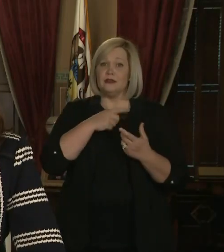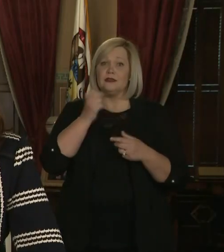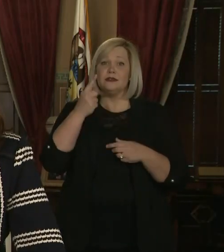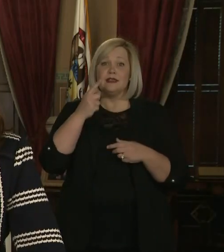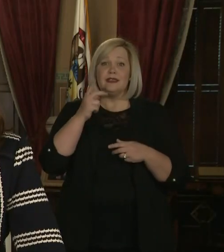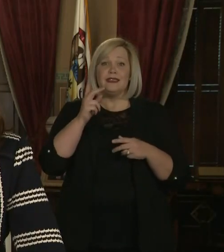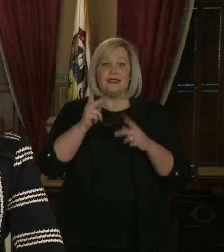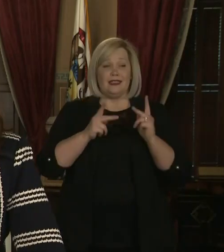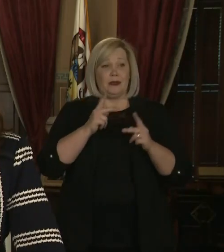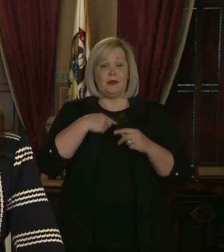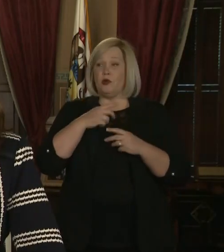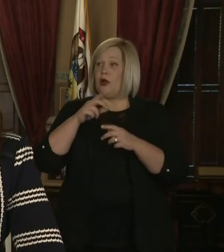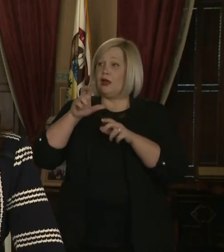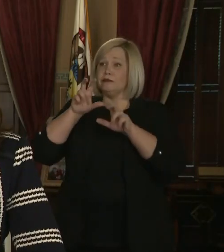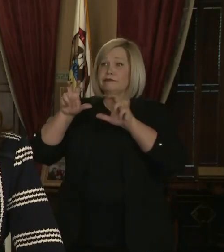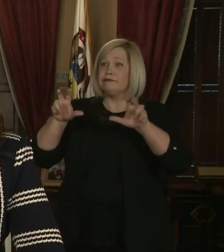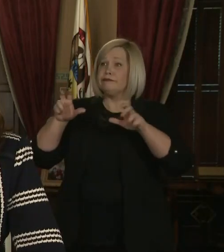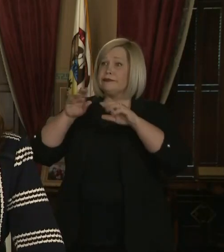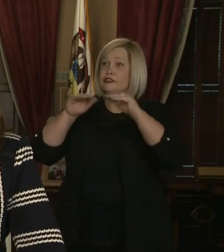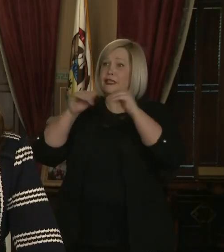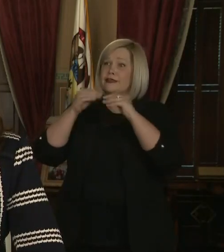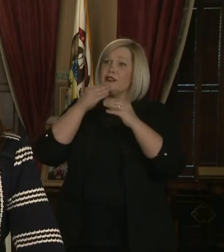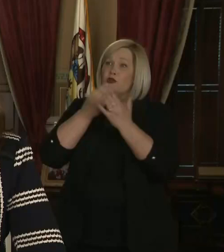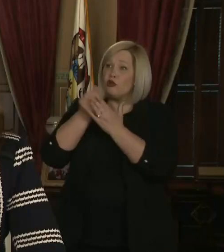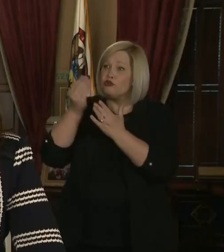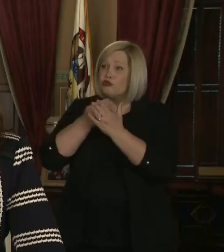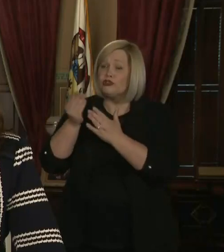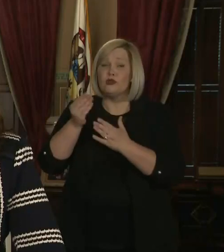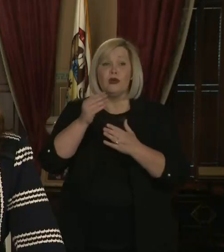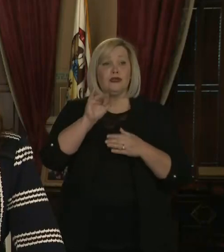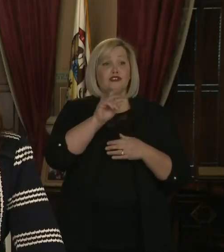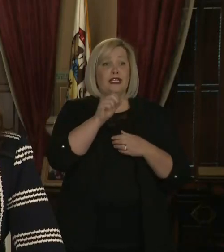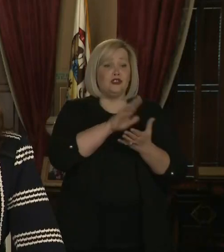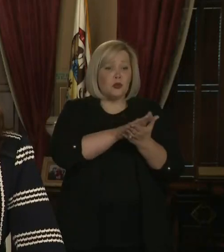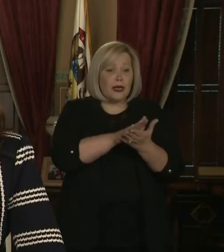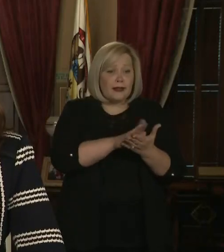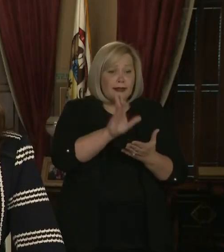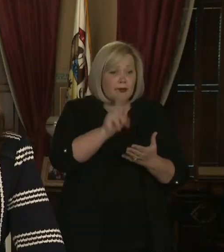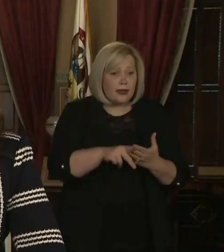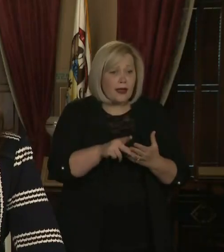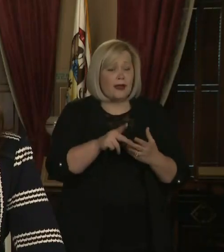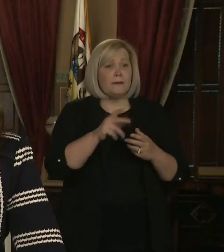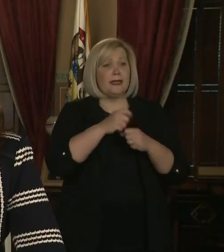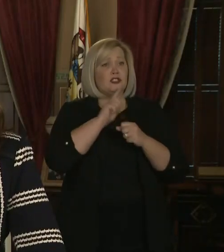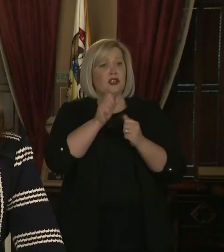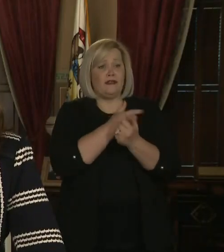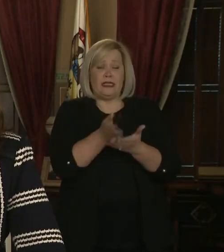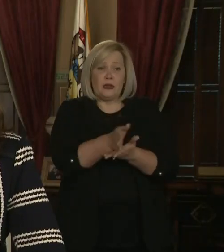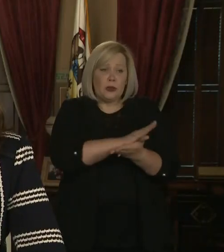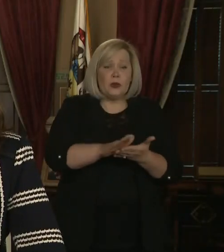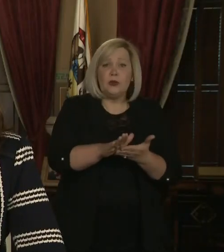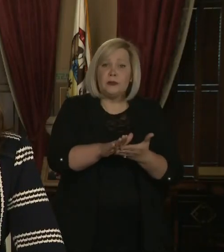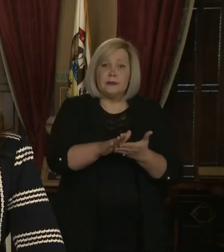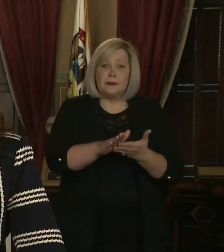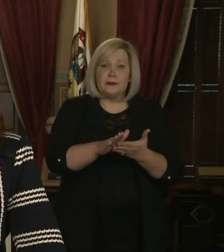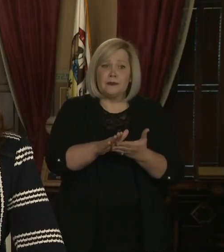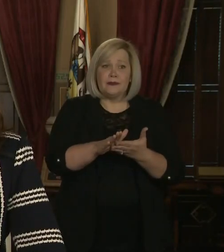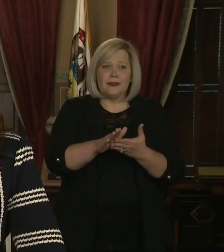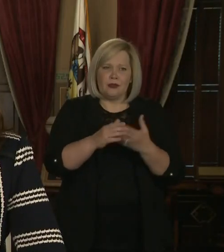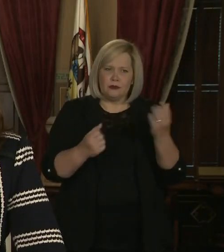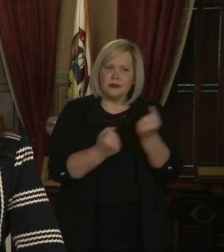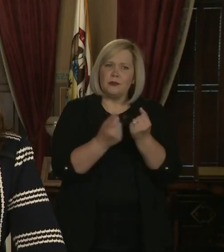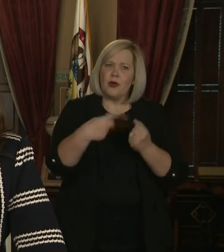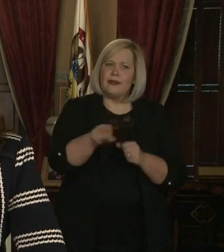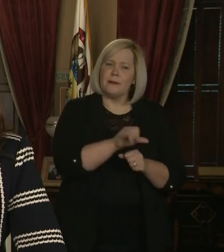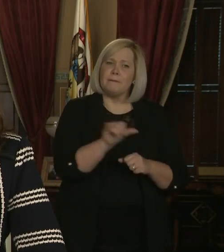are stocking ourselves at the grocery store and the janitors who are cleaning up to make sure things are sanitized. And so this is something